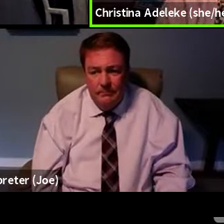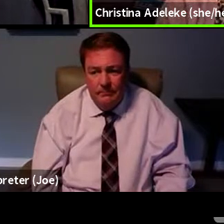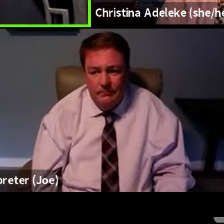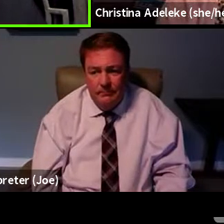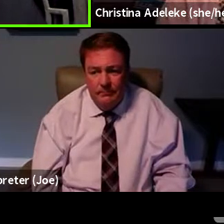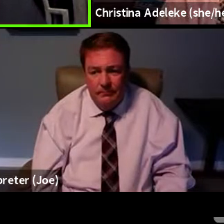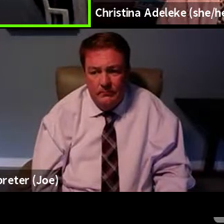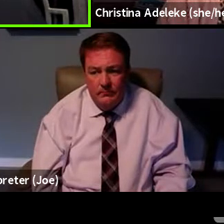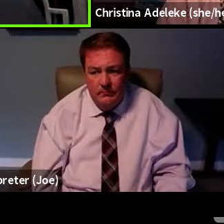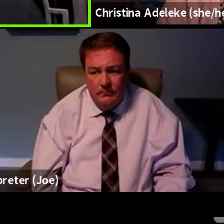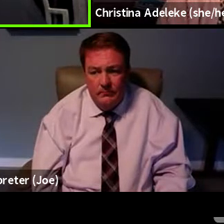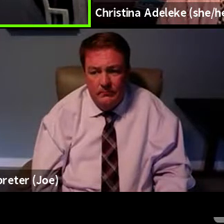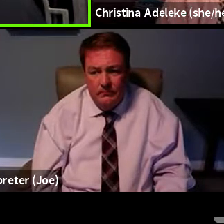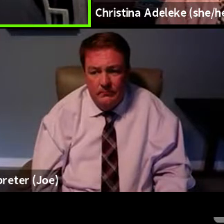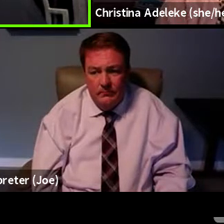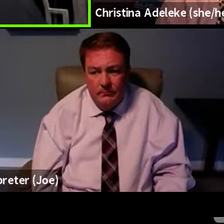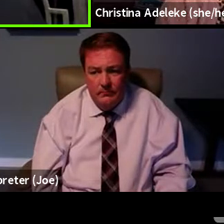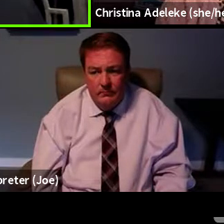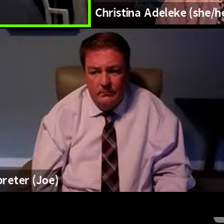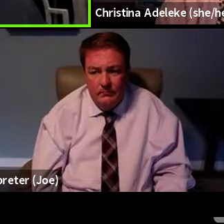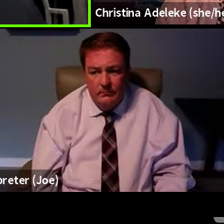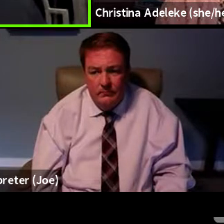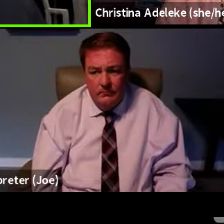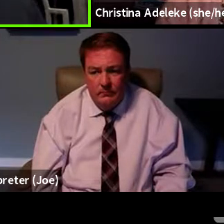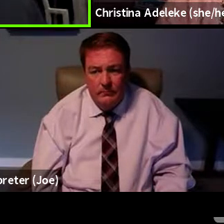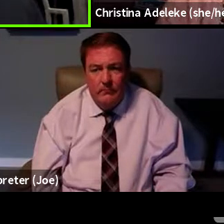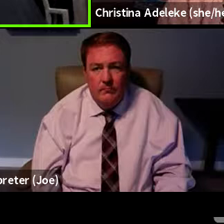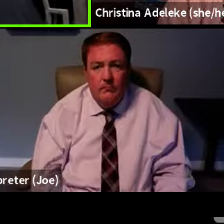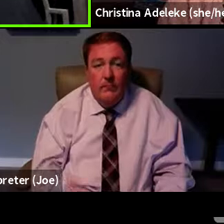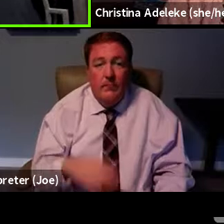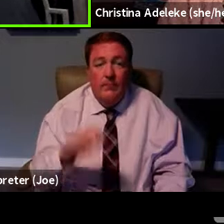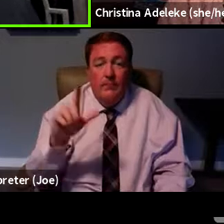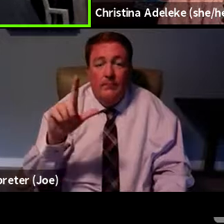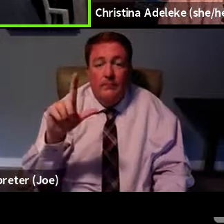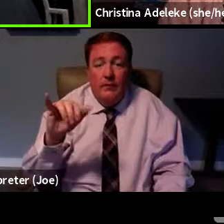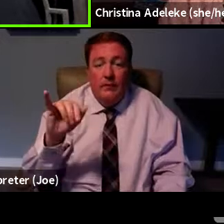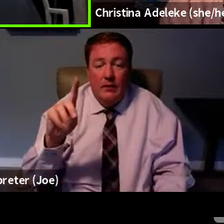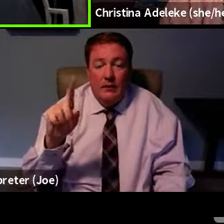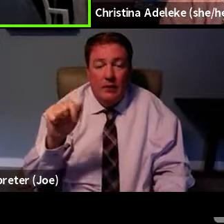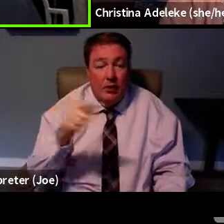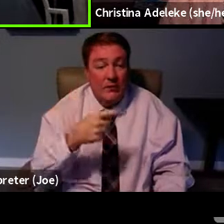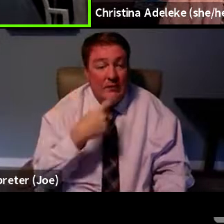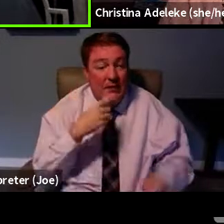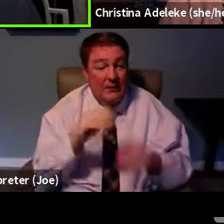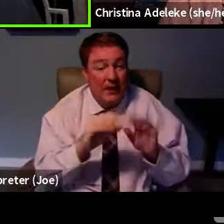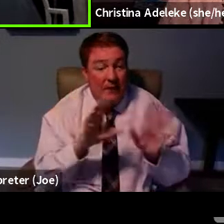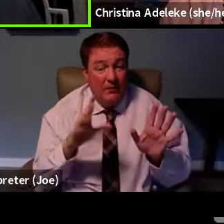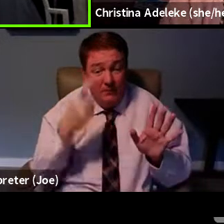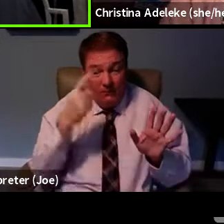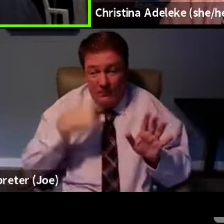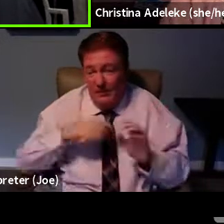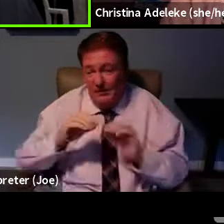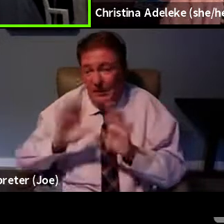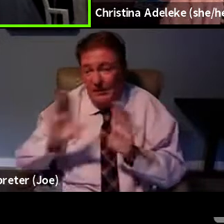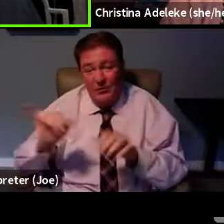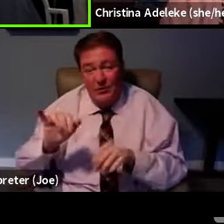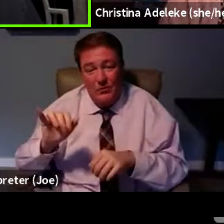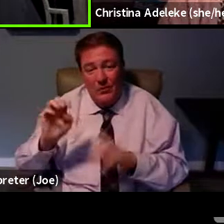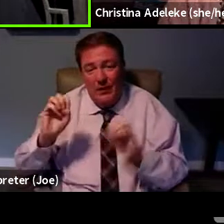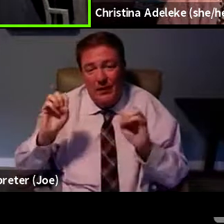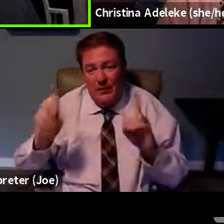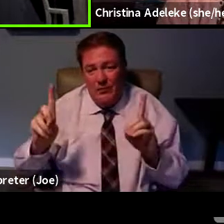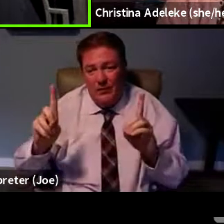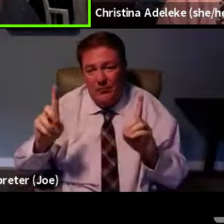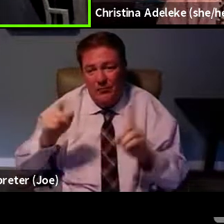And I totally agree. I mean, when you said the obvious, it's the obvious for me too, which is education. I think, you know,